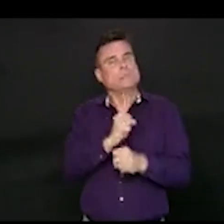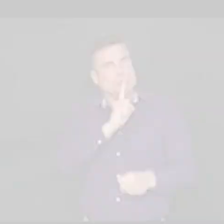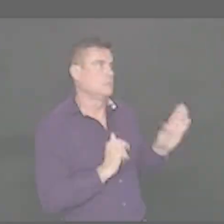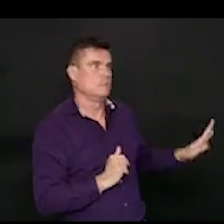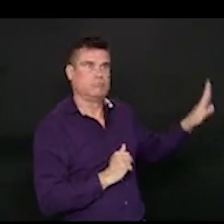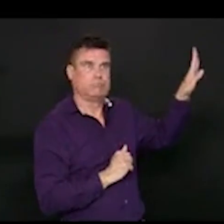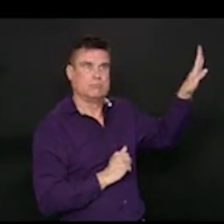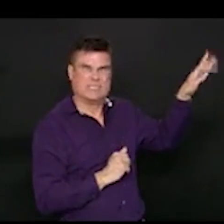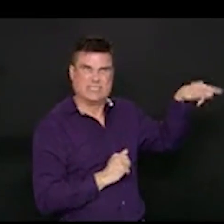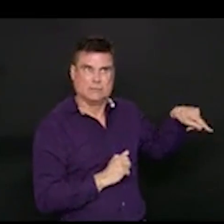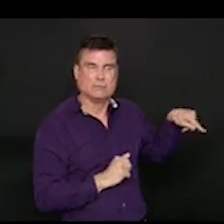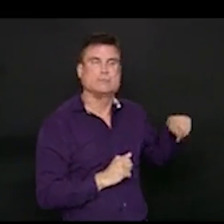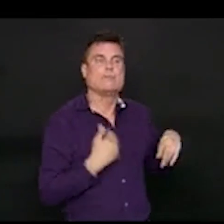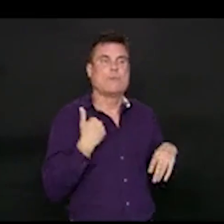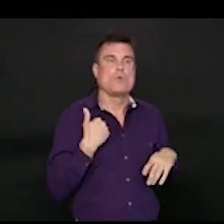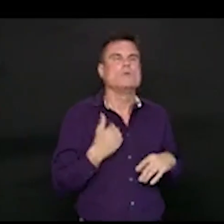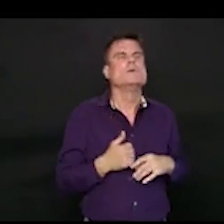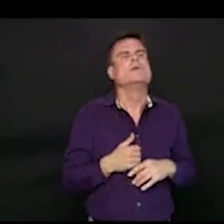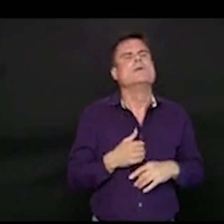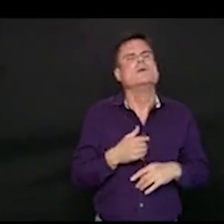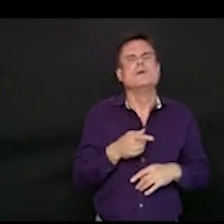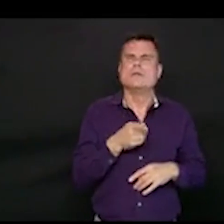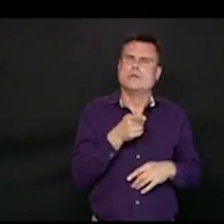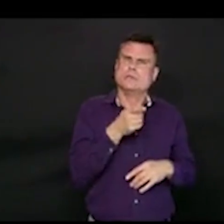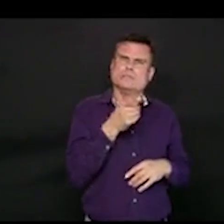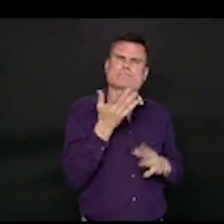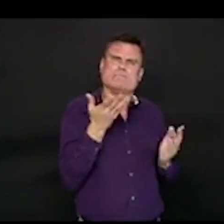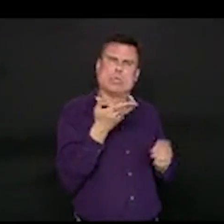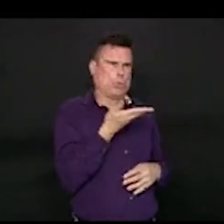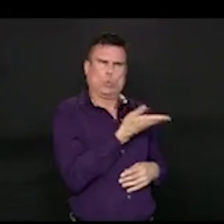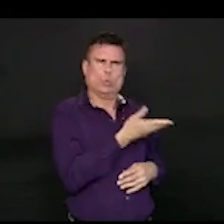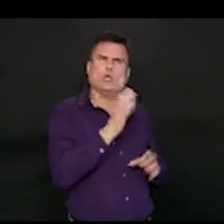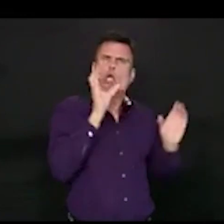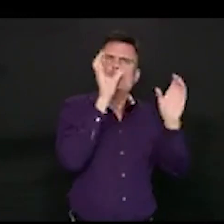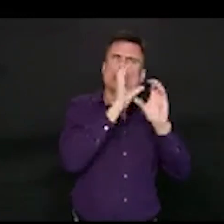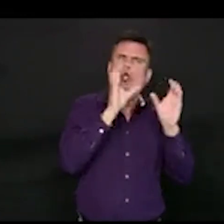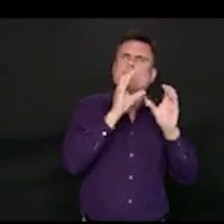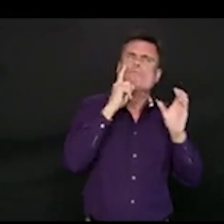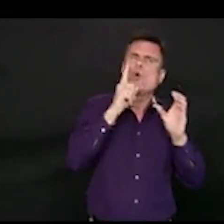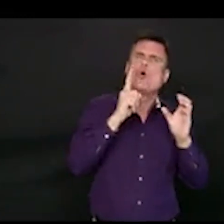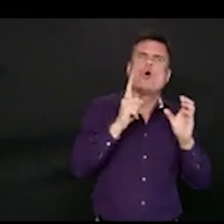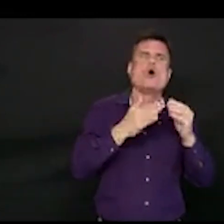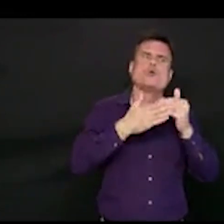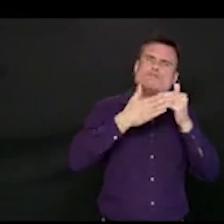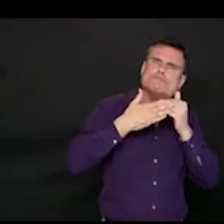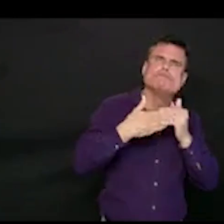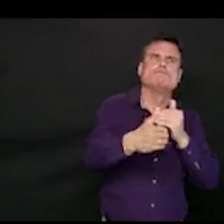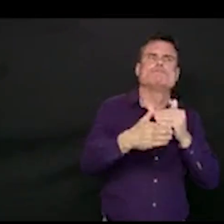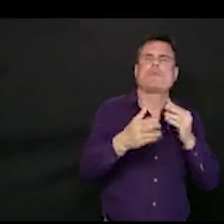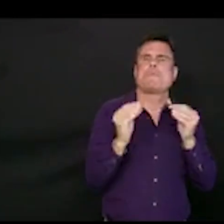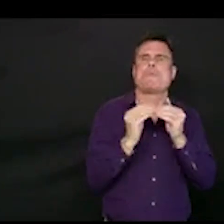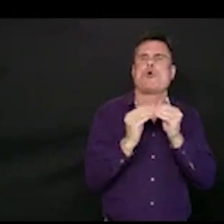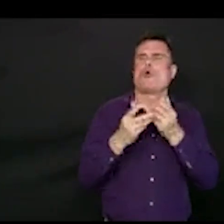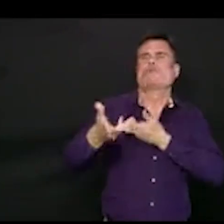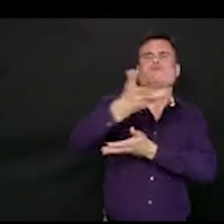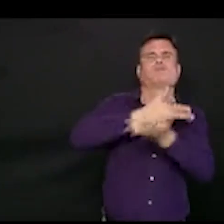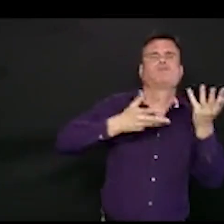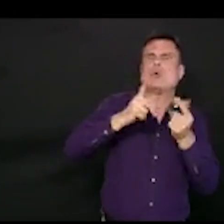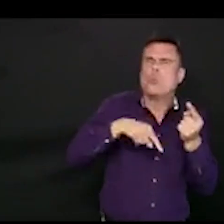happens. So just to say that this is modelling, and that's a caveat because modelling is only good,